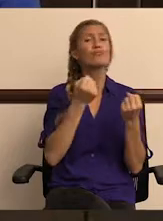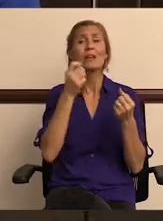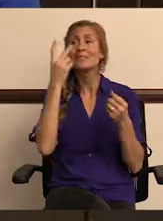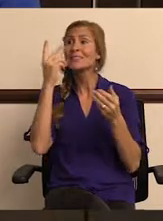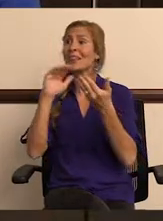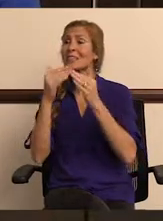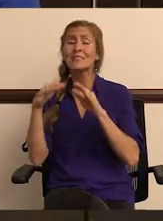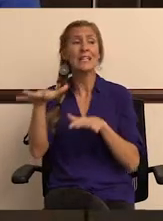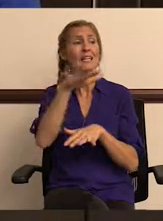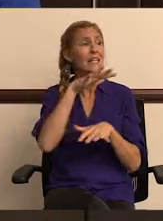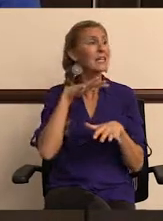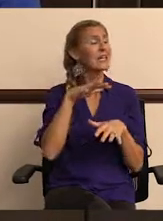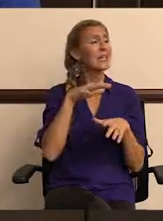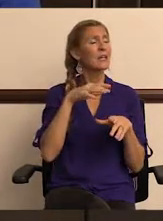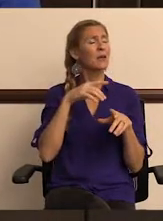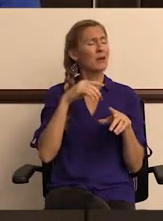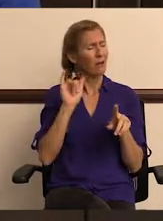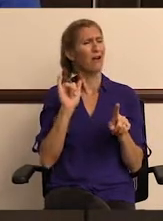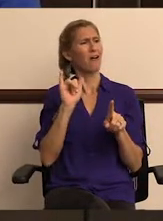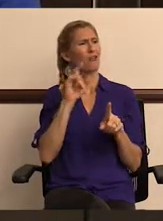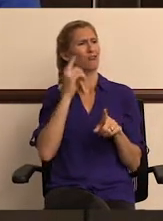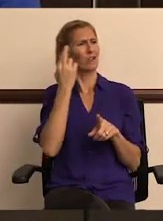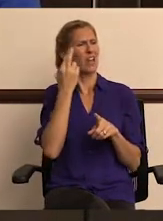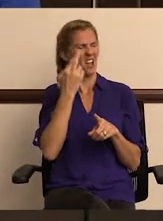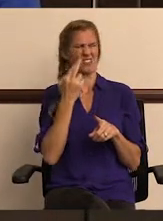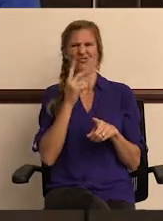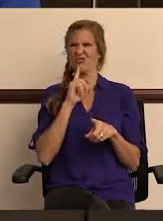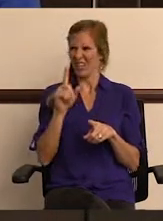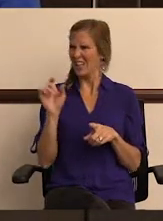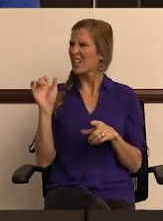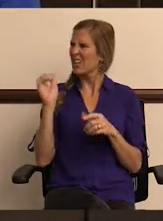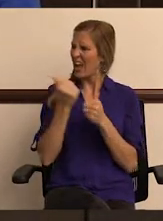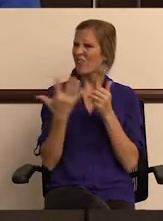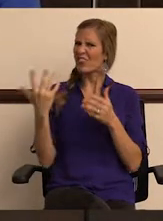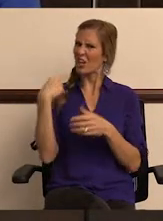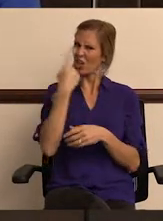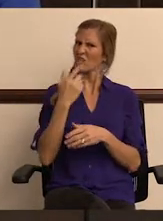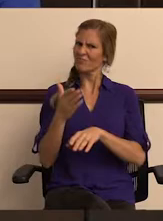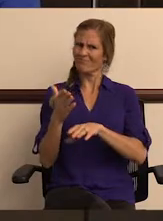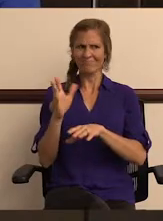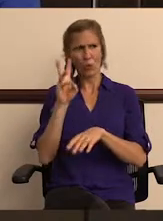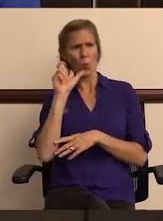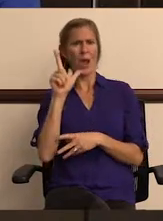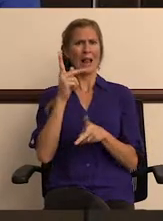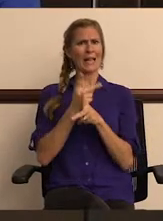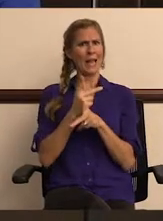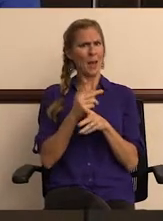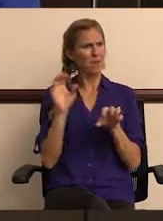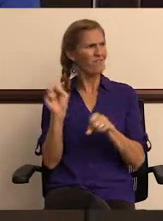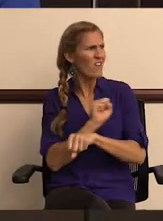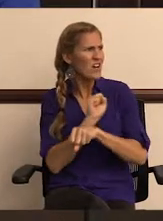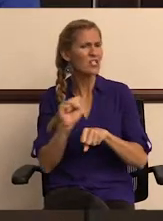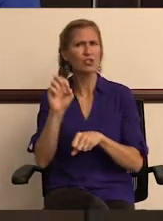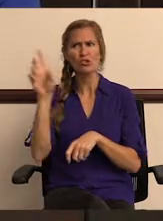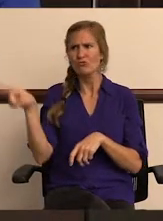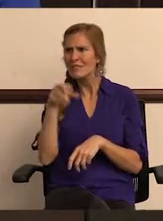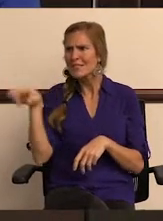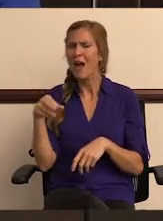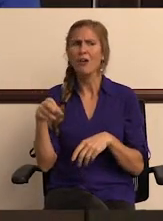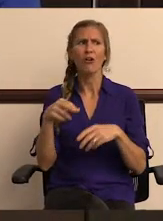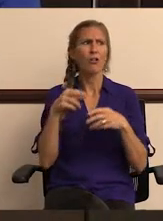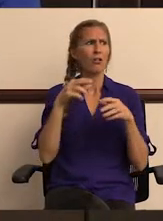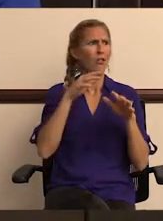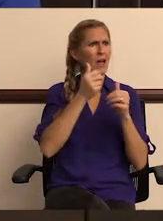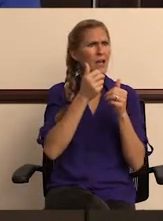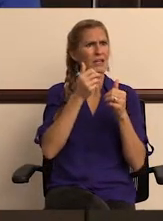drive around. I I drive around the city. I'm always so impressed with how well-kept everything is and that everything functions. Our bridges are